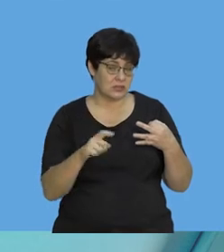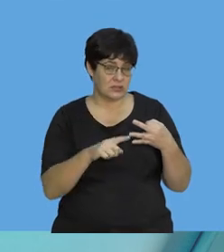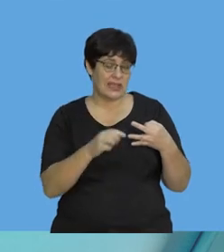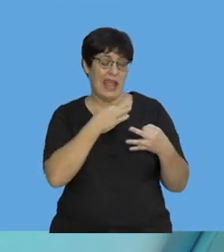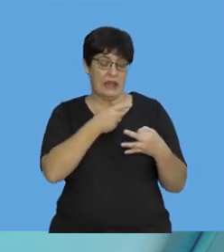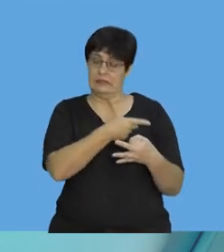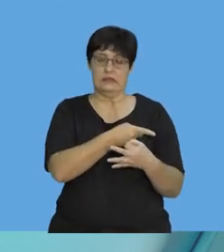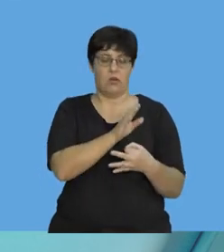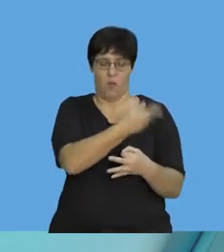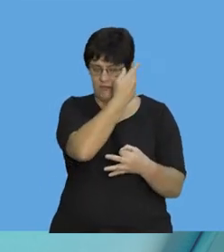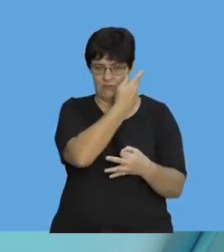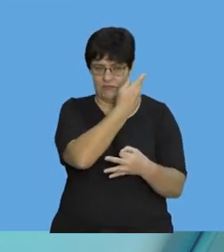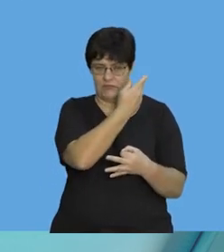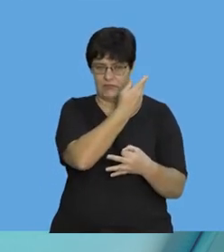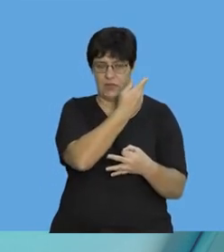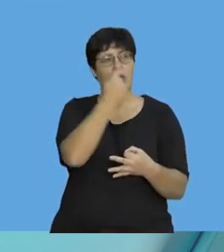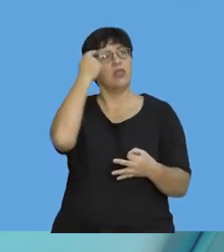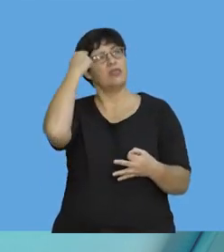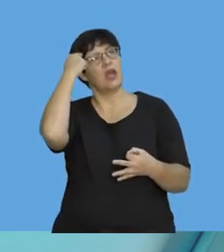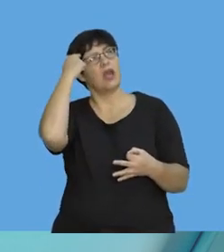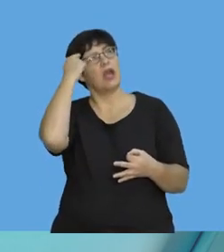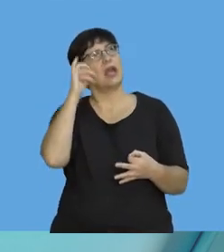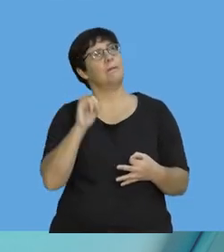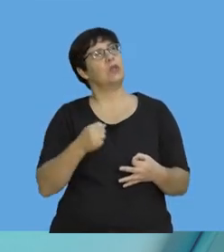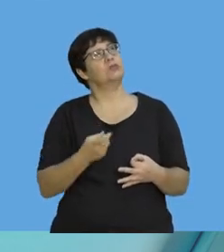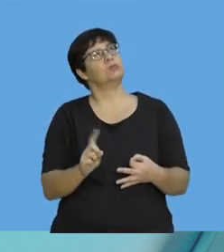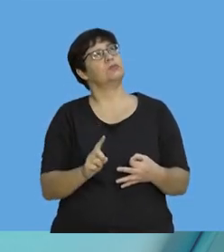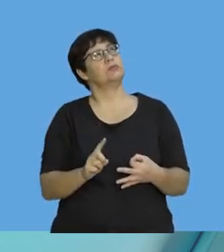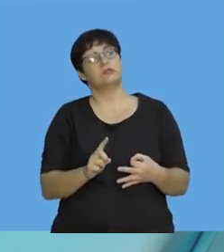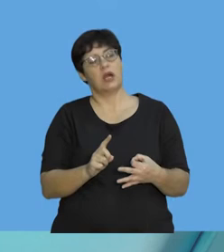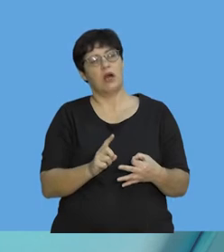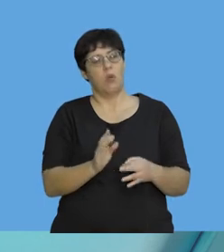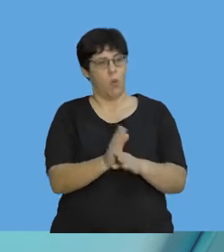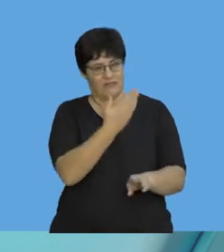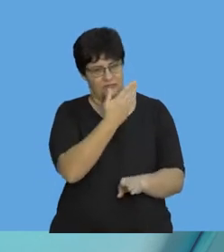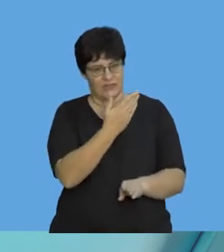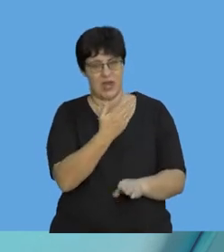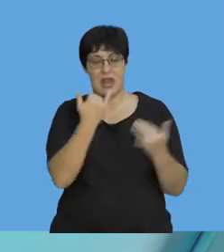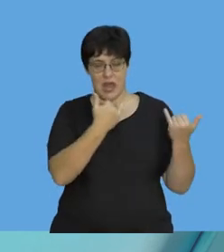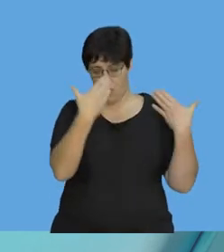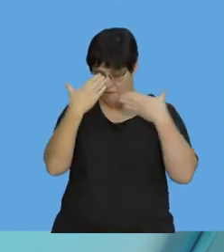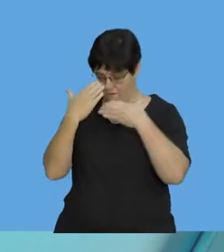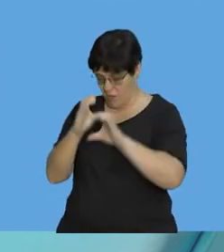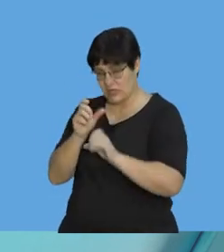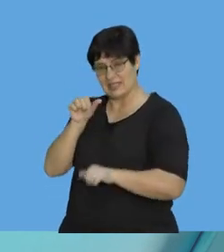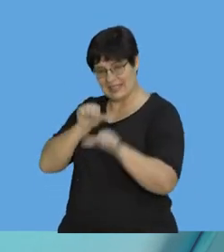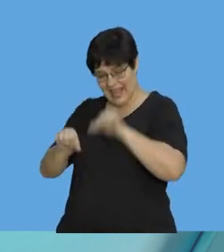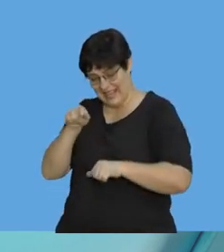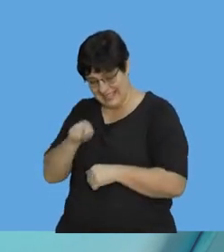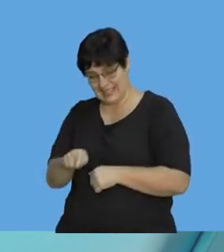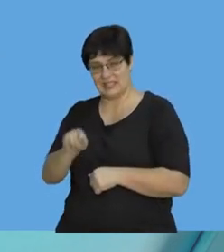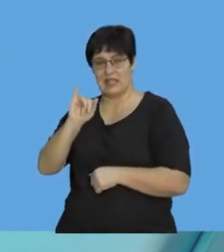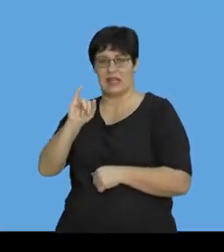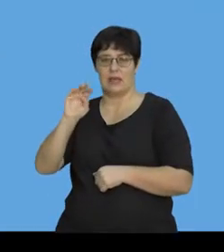the English language and what we think impulse is, and we're going to go into what science calls impulse,